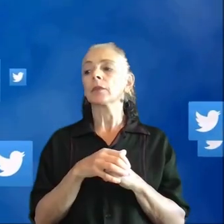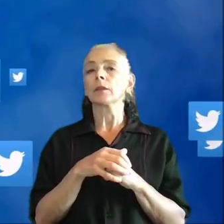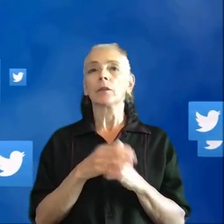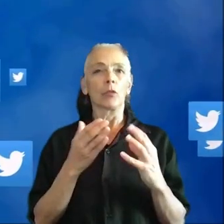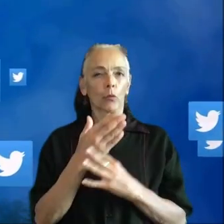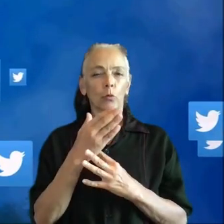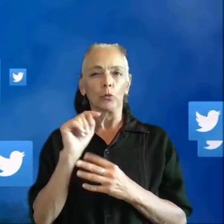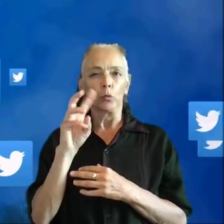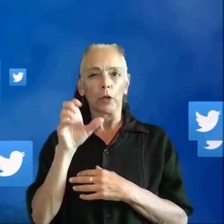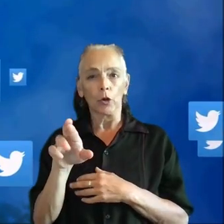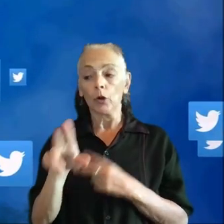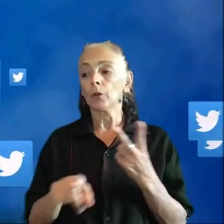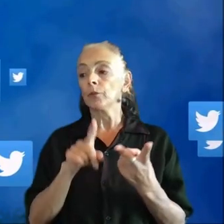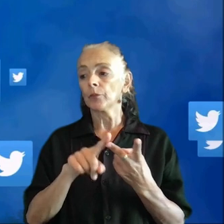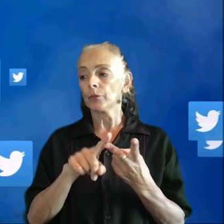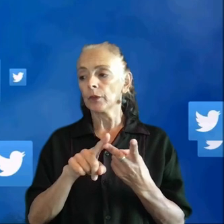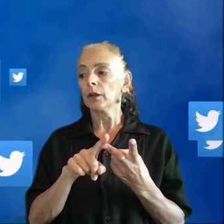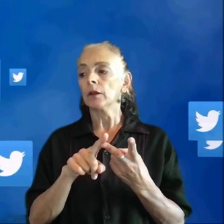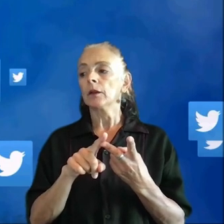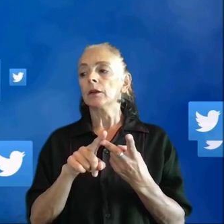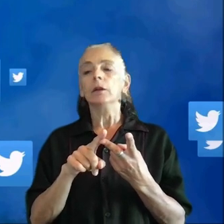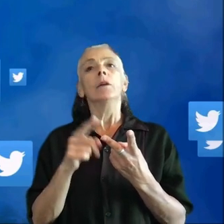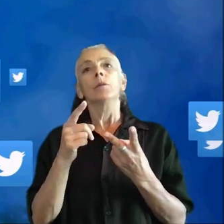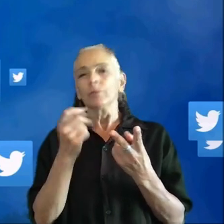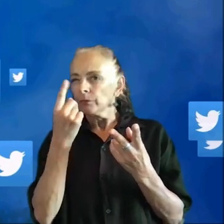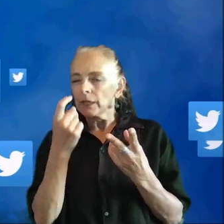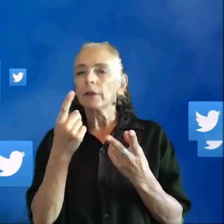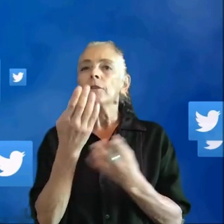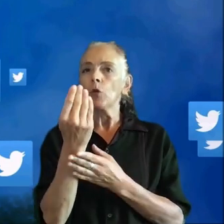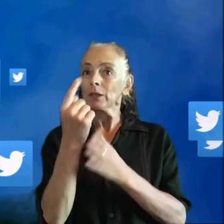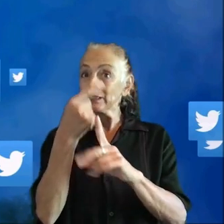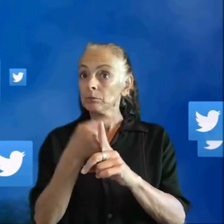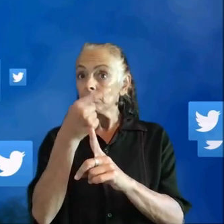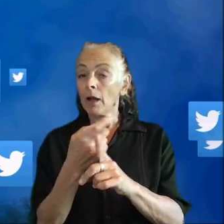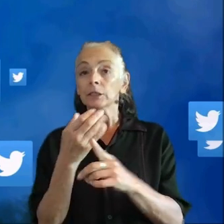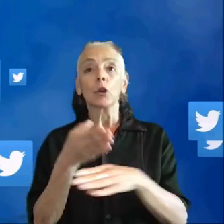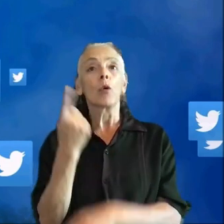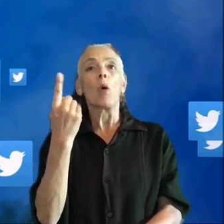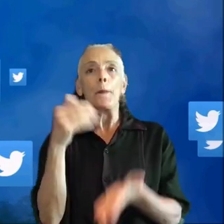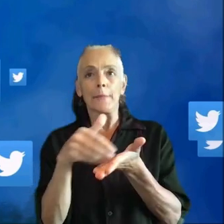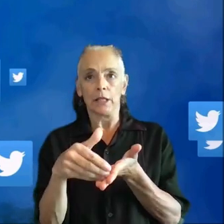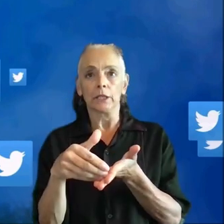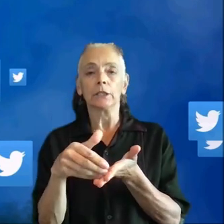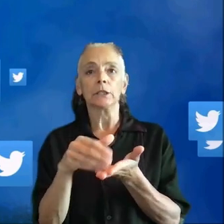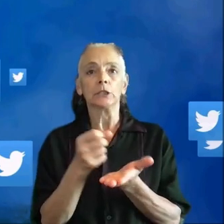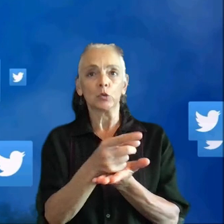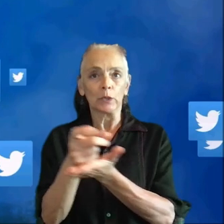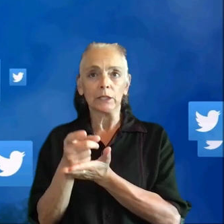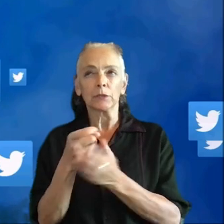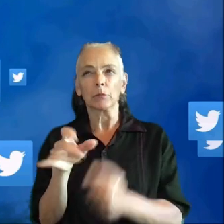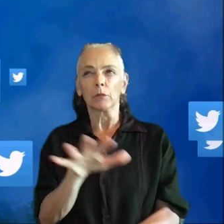Here in total, we collected data over a 15 months period, resulting in over 1 million tweets from about